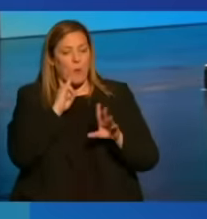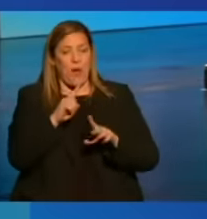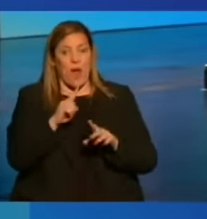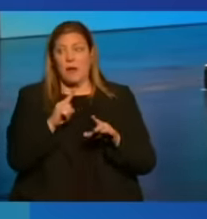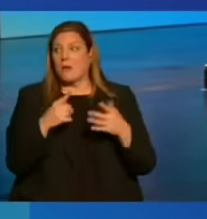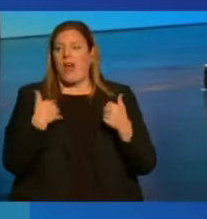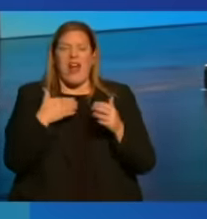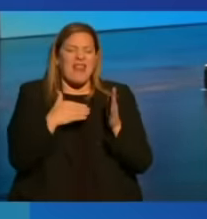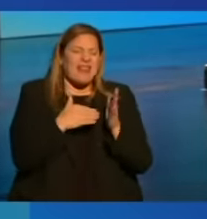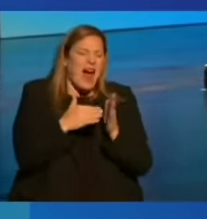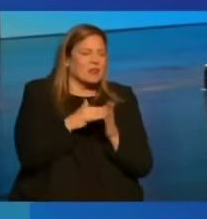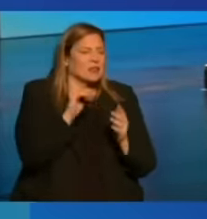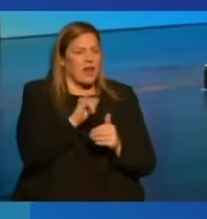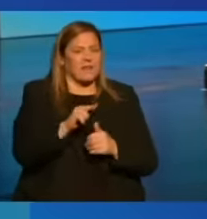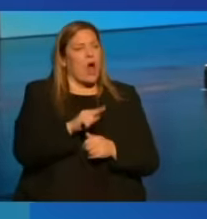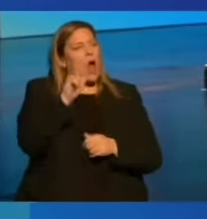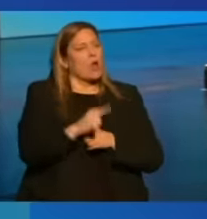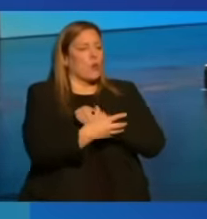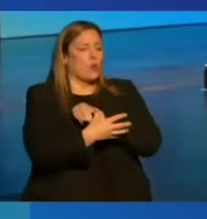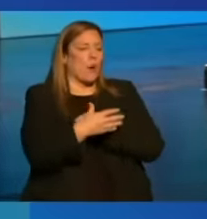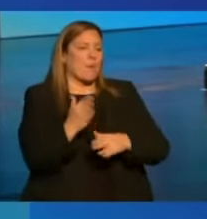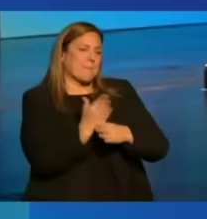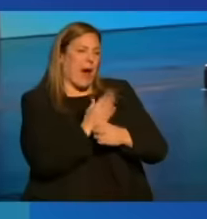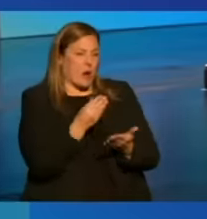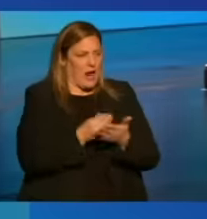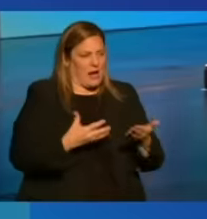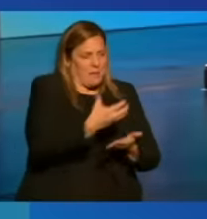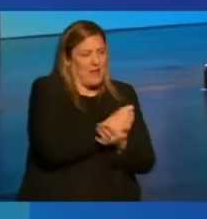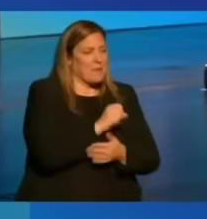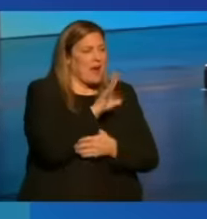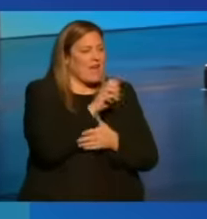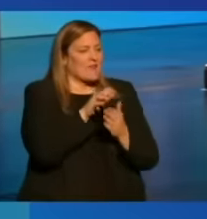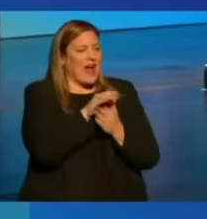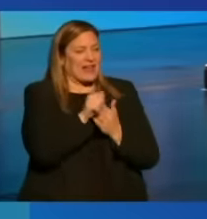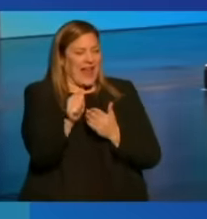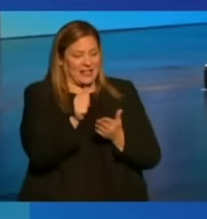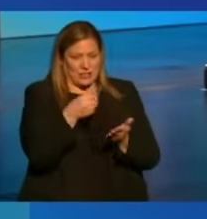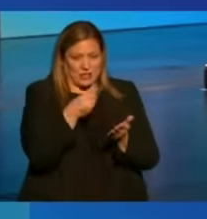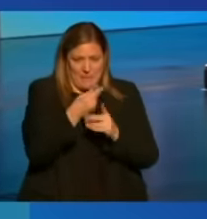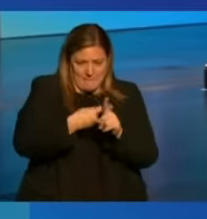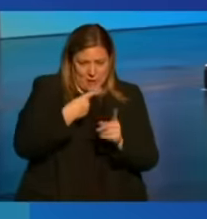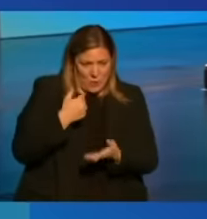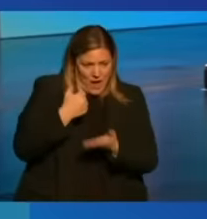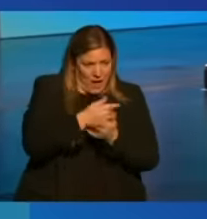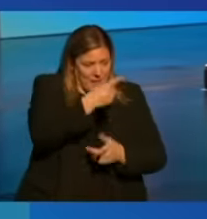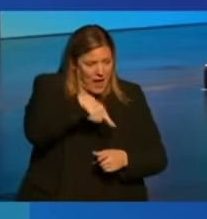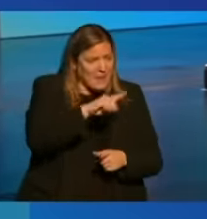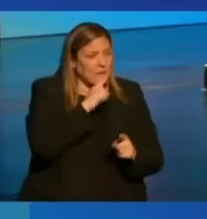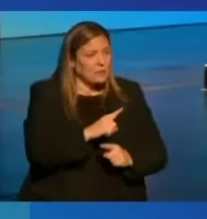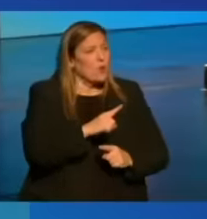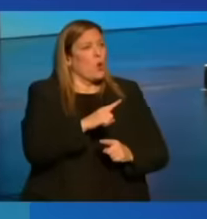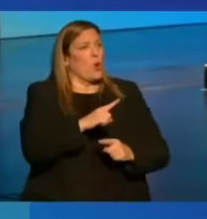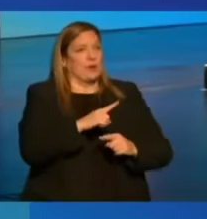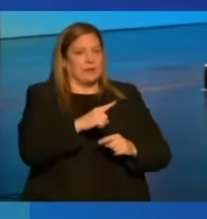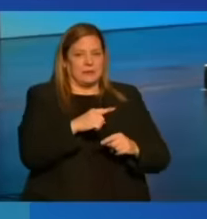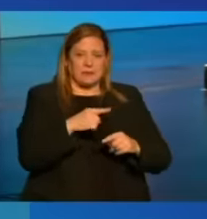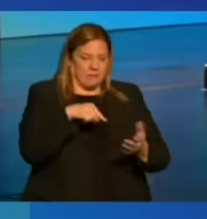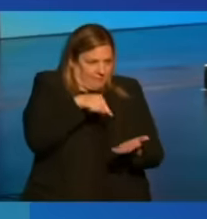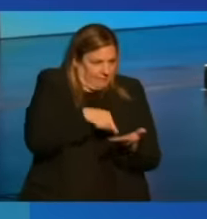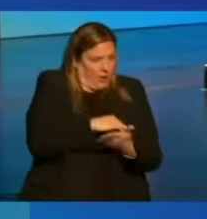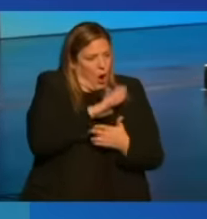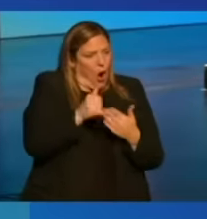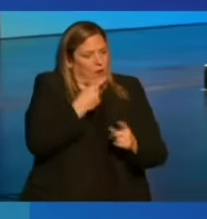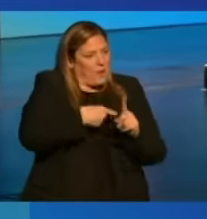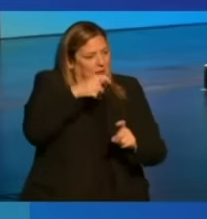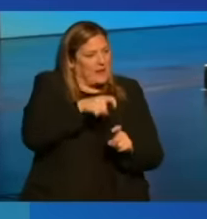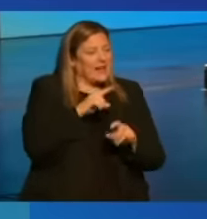giving thousands of low to moderate income families $500 in cash every month to help them meet basic needs. And it's modeled